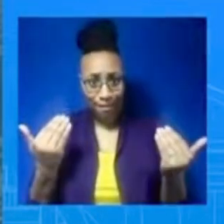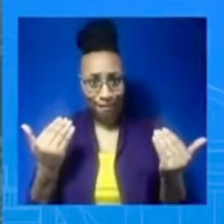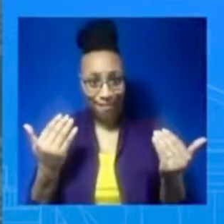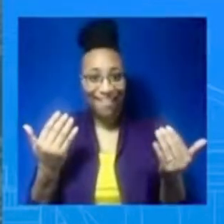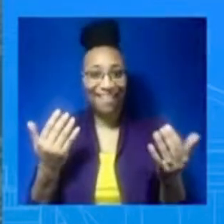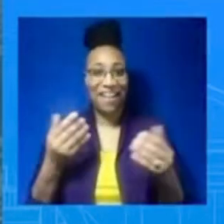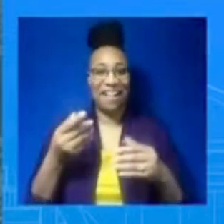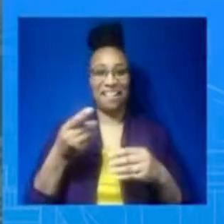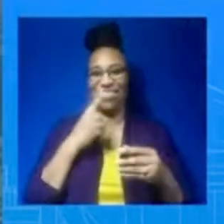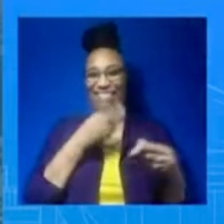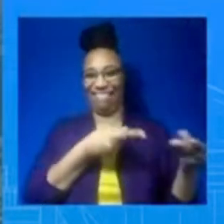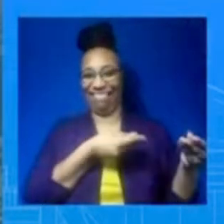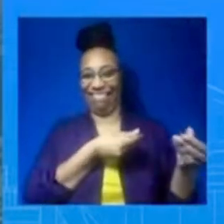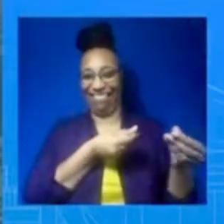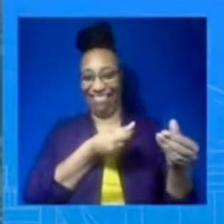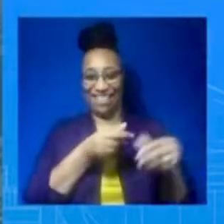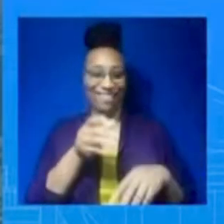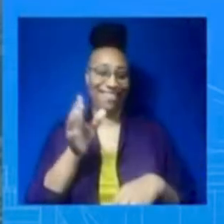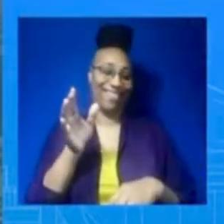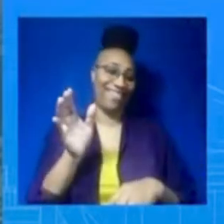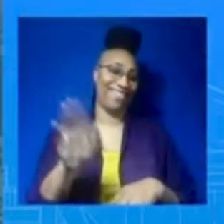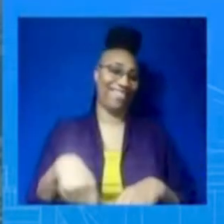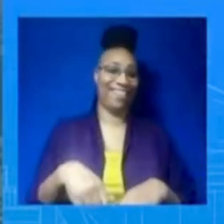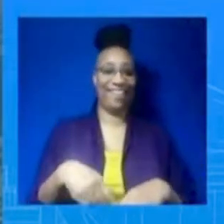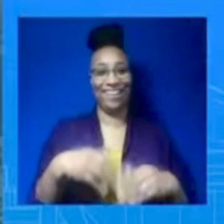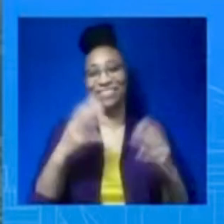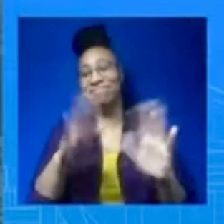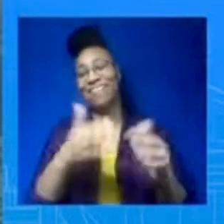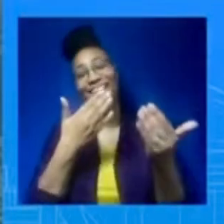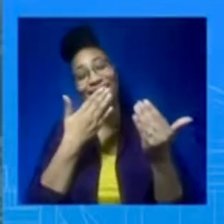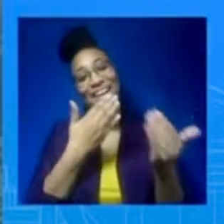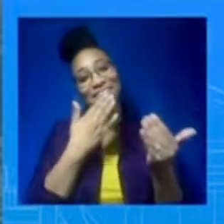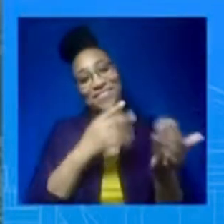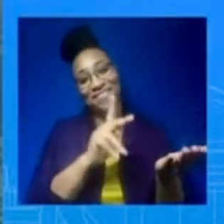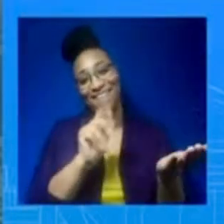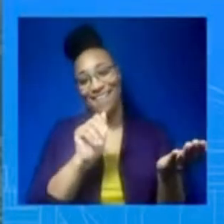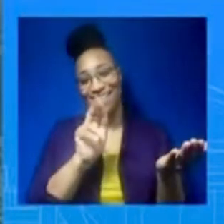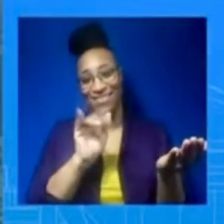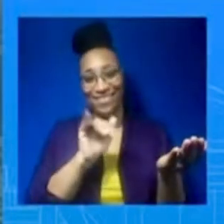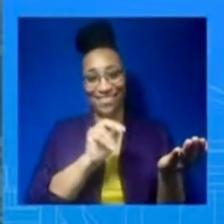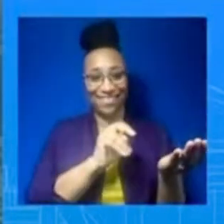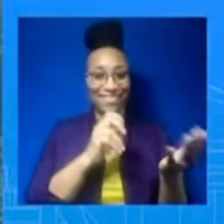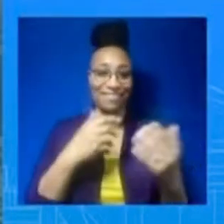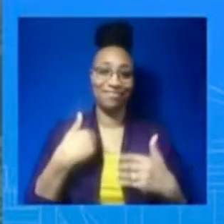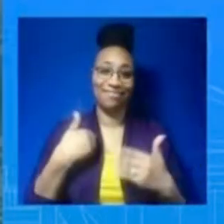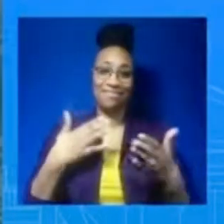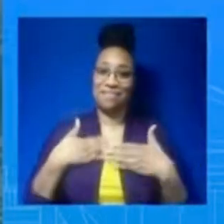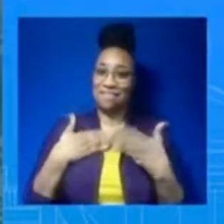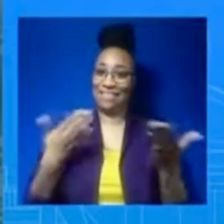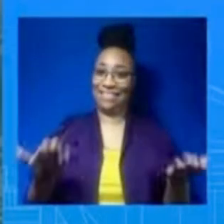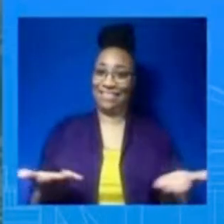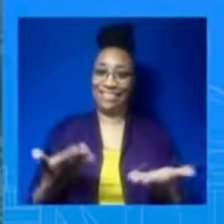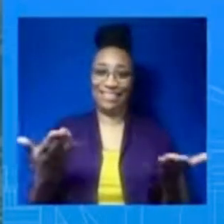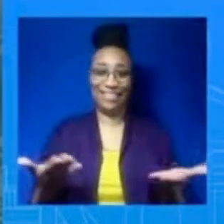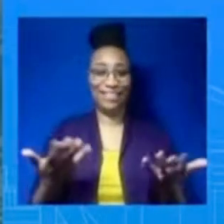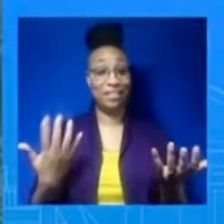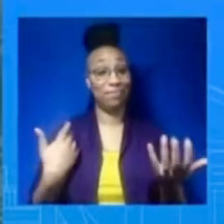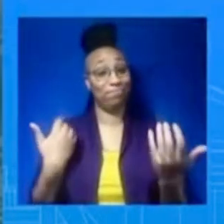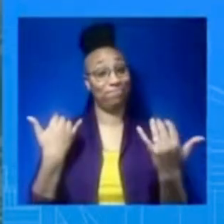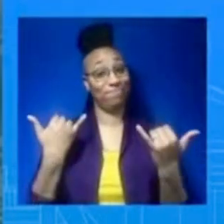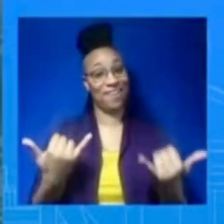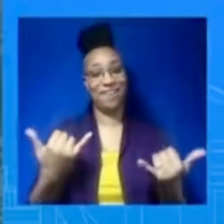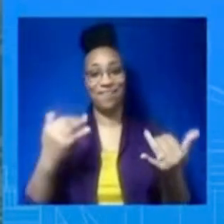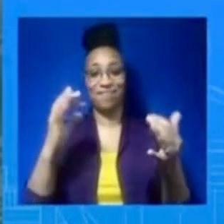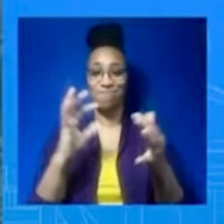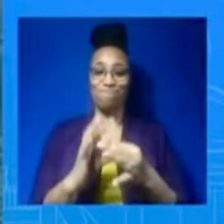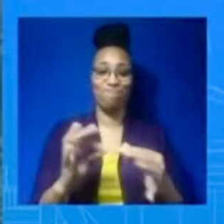Thanks, Karine. I appreciate it. And thanks, you all, for giving me a chance to come up here and talk on Friday. But as Karine just mentioned, the